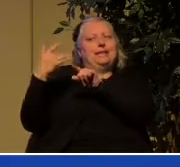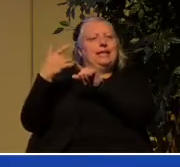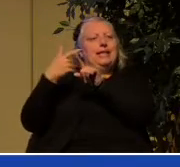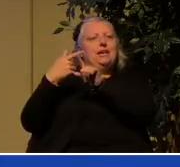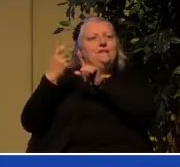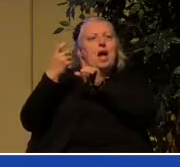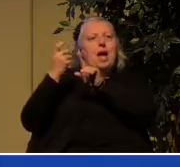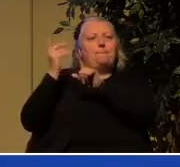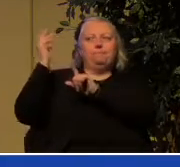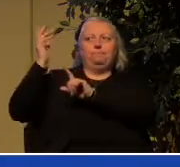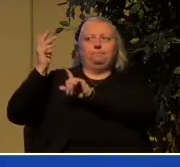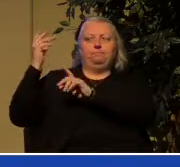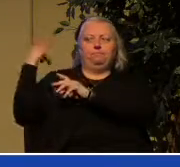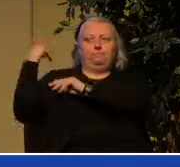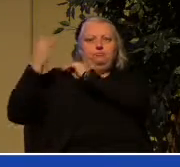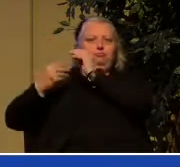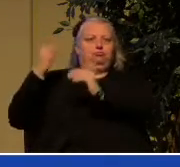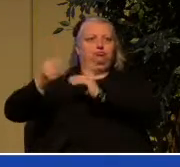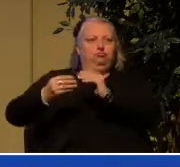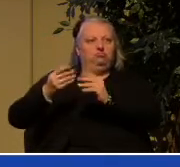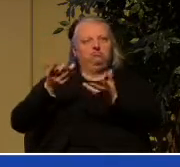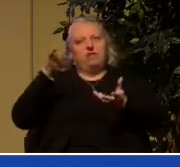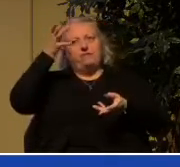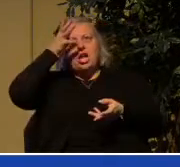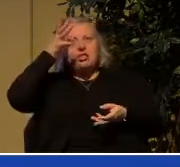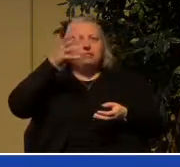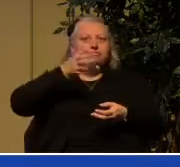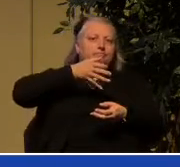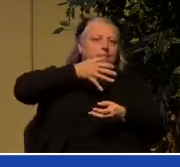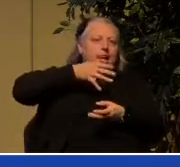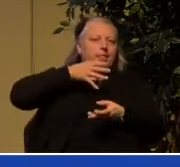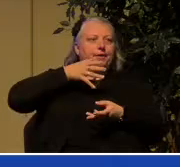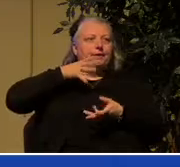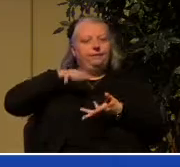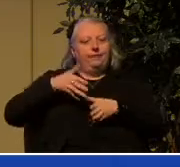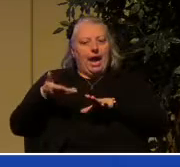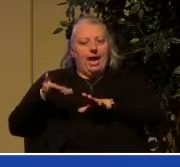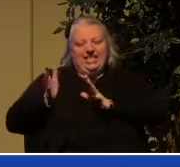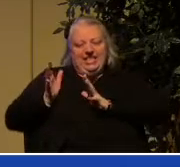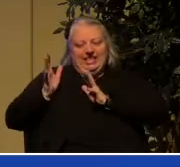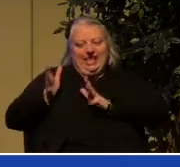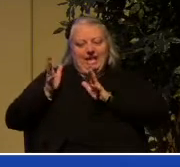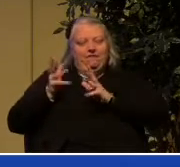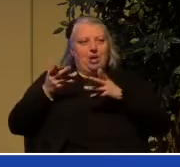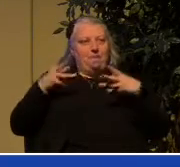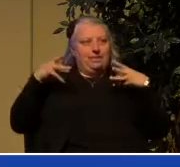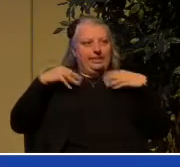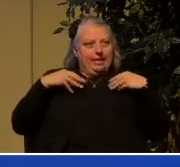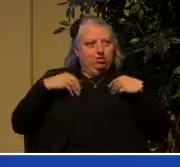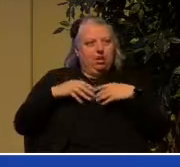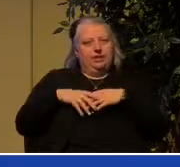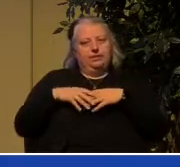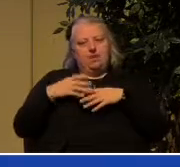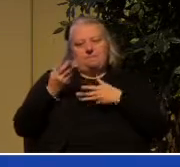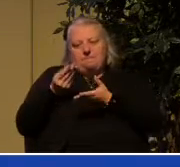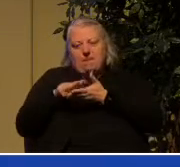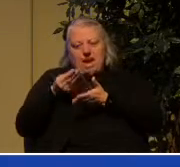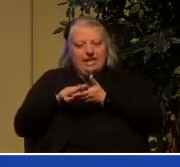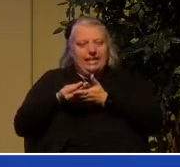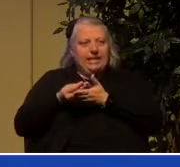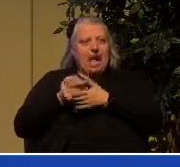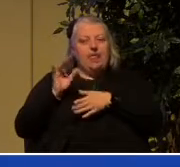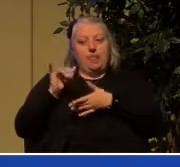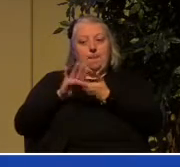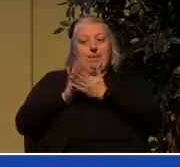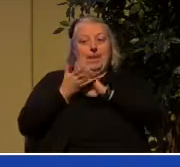Your father or your mother dies and they leave possessions or many and it becomes yours by